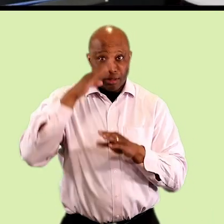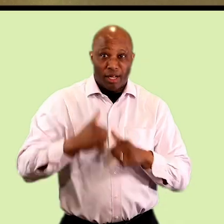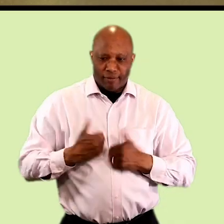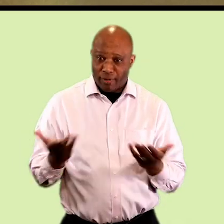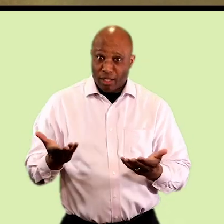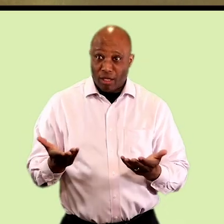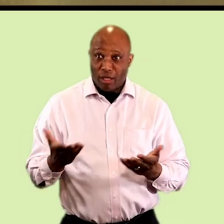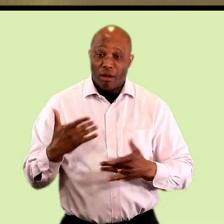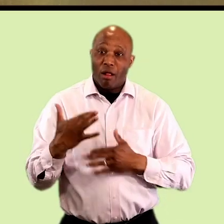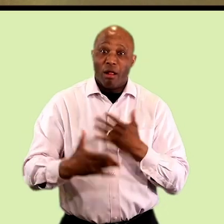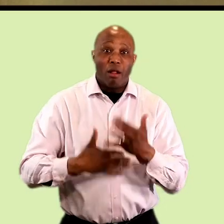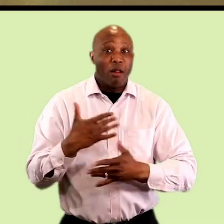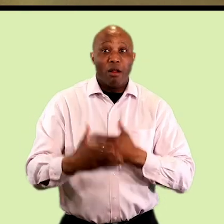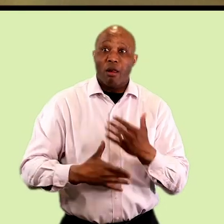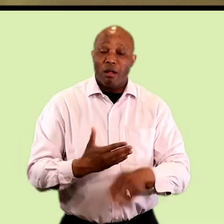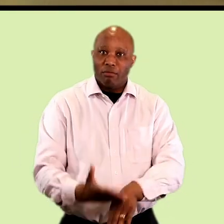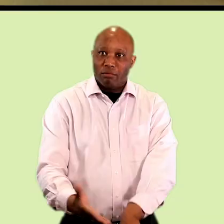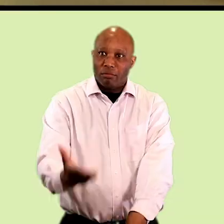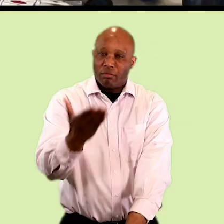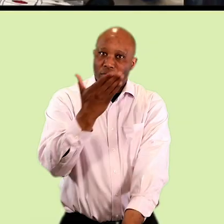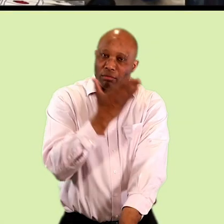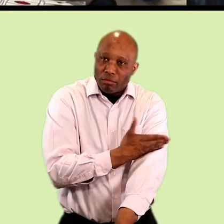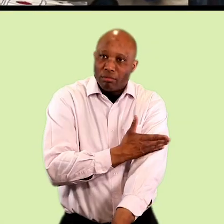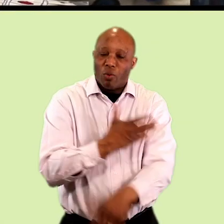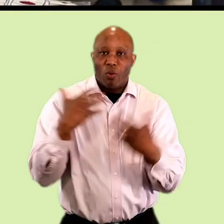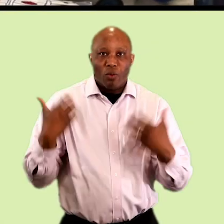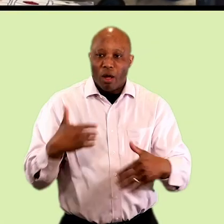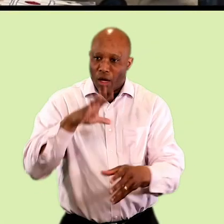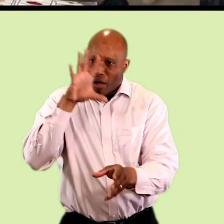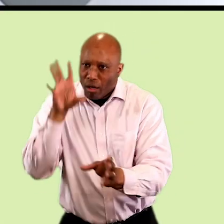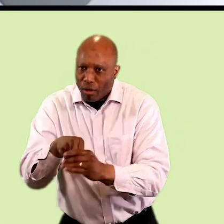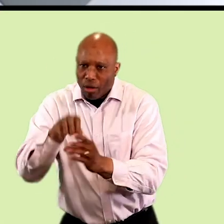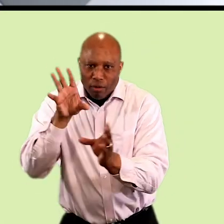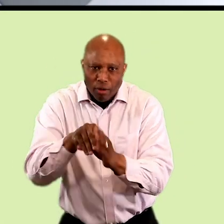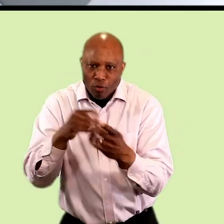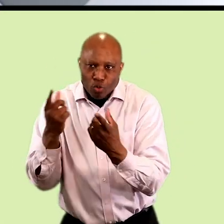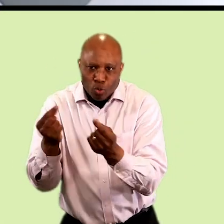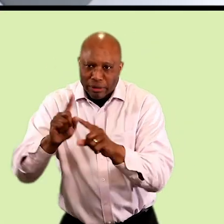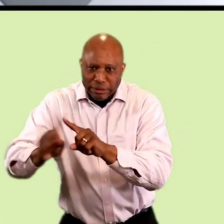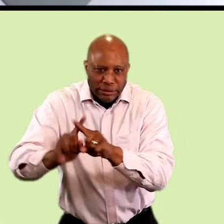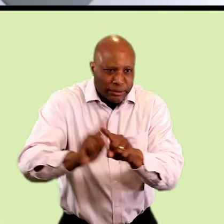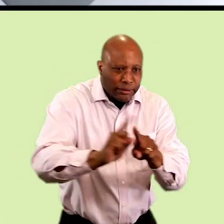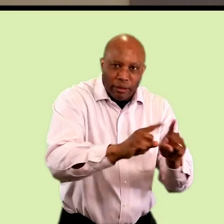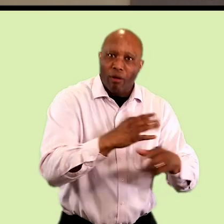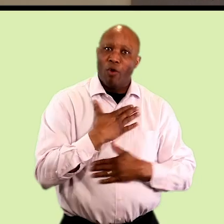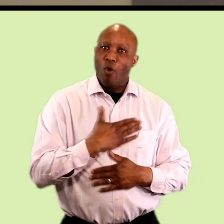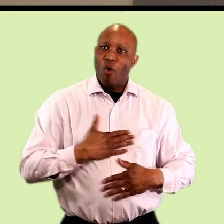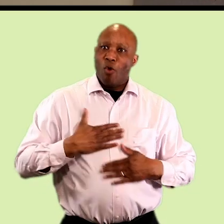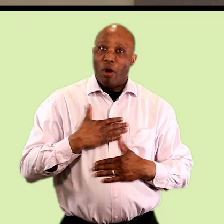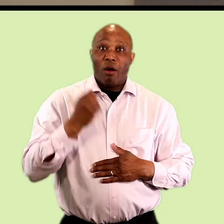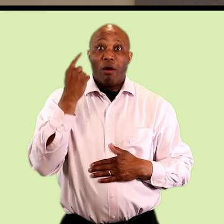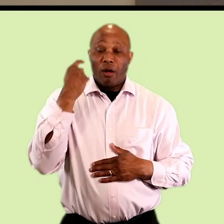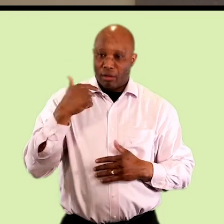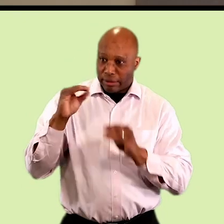Jesse's independent life skills have improved dramatically. When he's here we know that he's we know that he's engaged, that they're doing